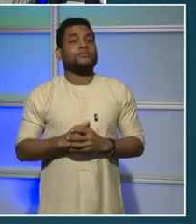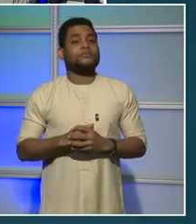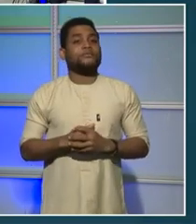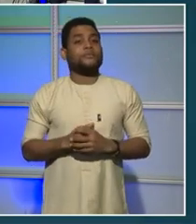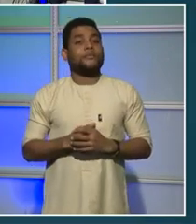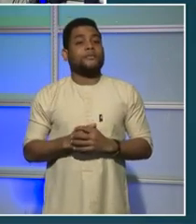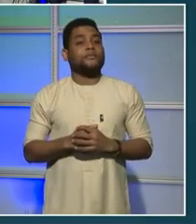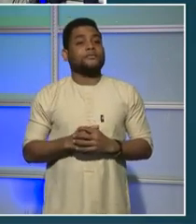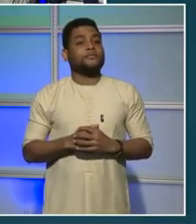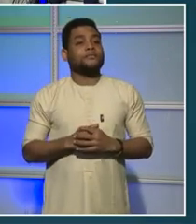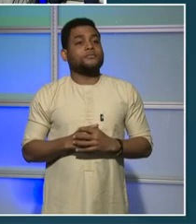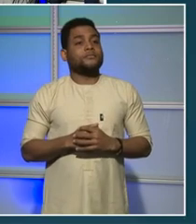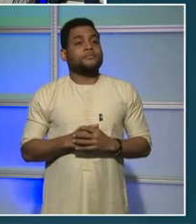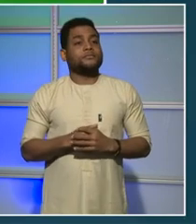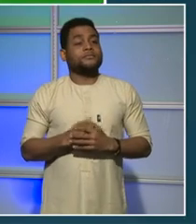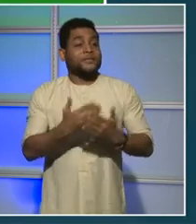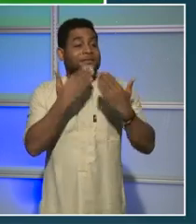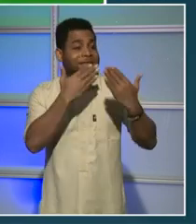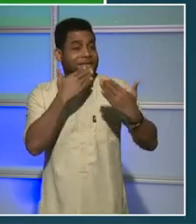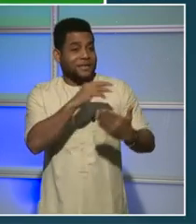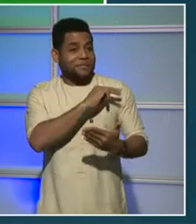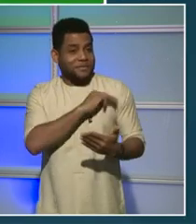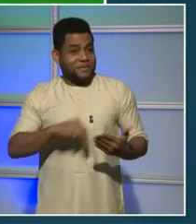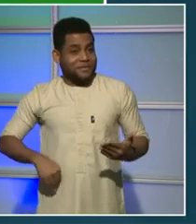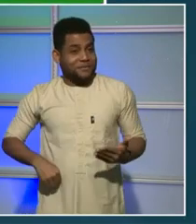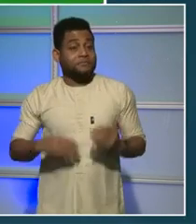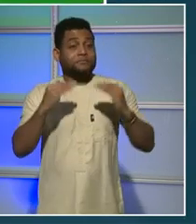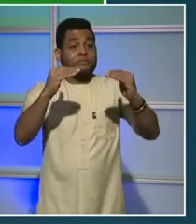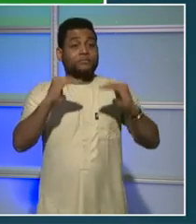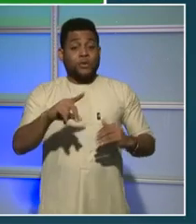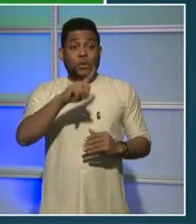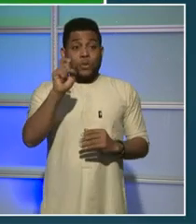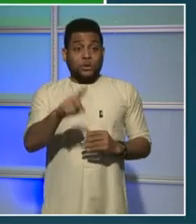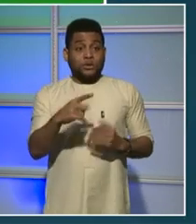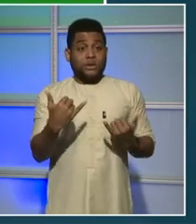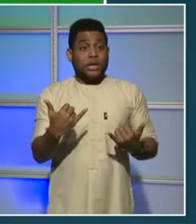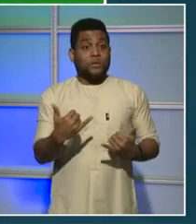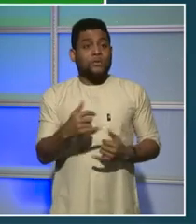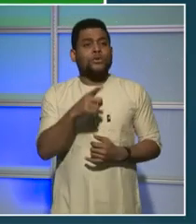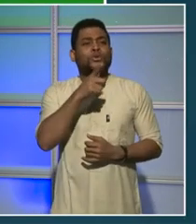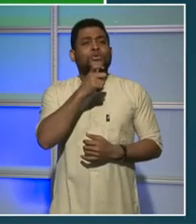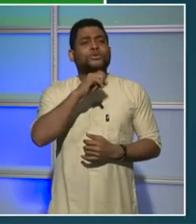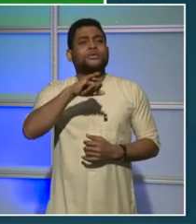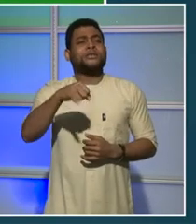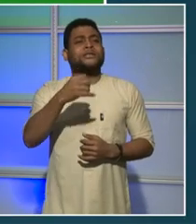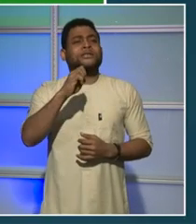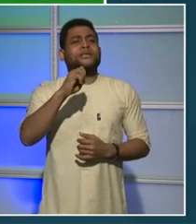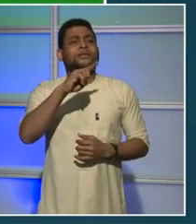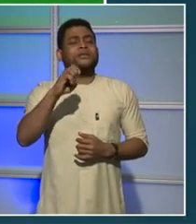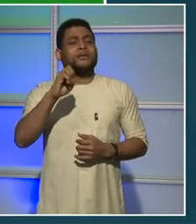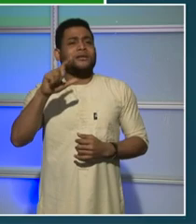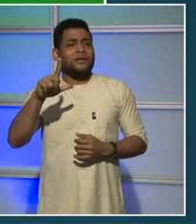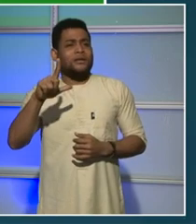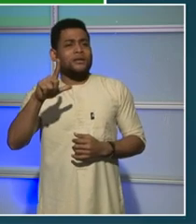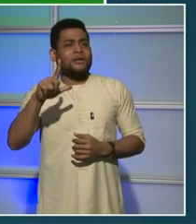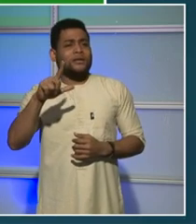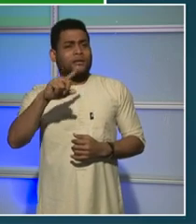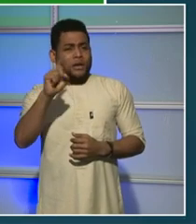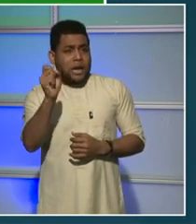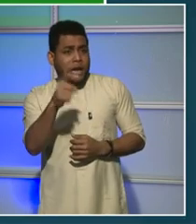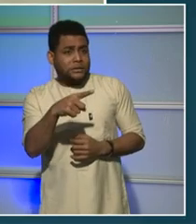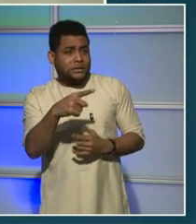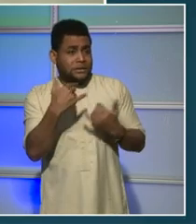All right, Mayor, we're ready for our next question. An at-home question from Giselle in Ward 2. Giselle, you'll be able to ask your question now.